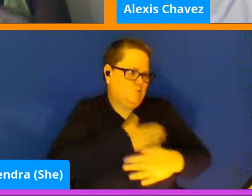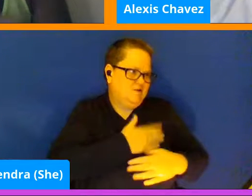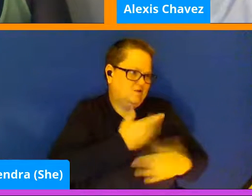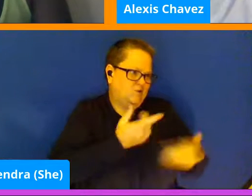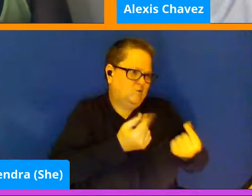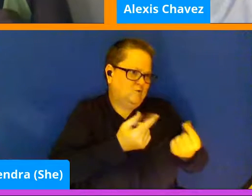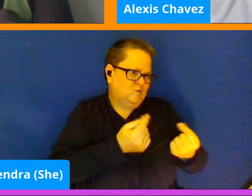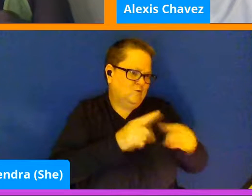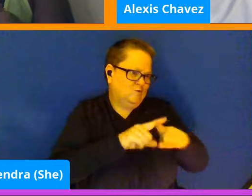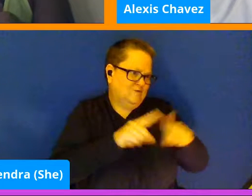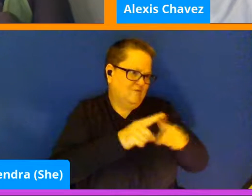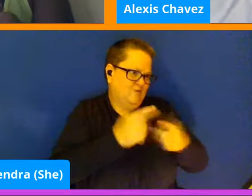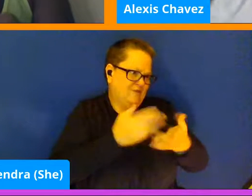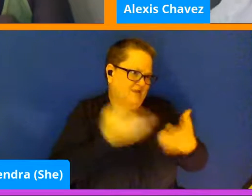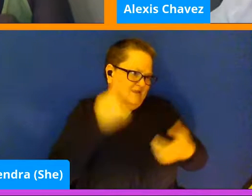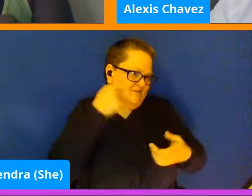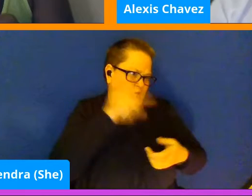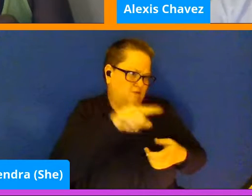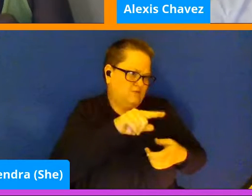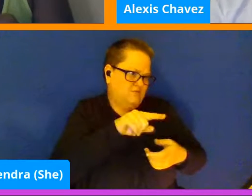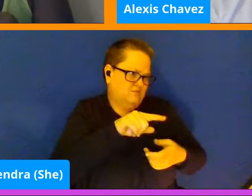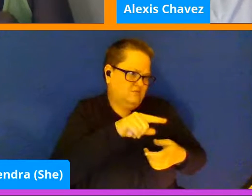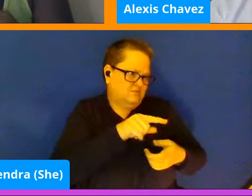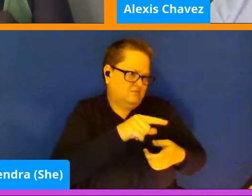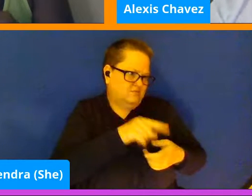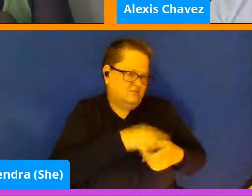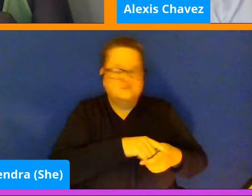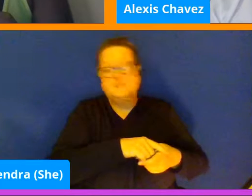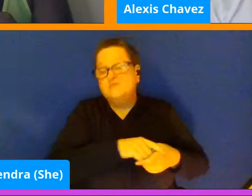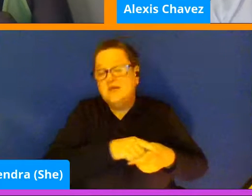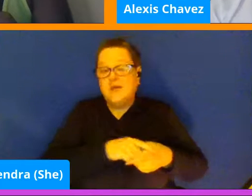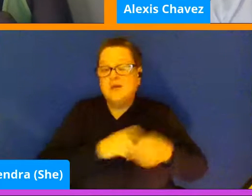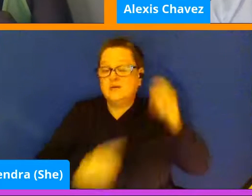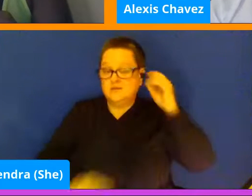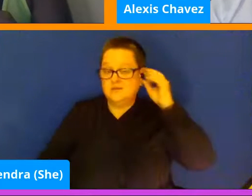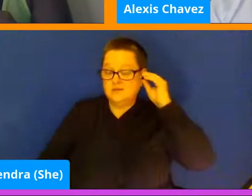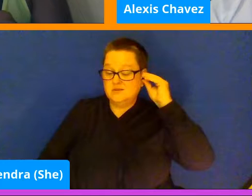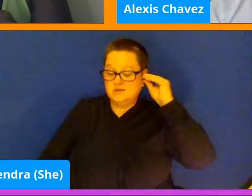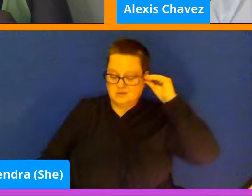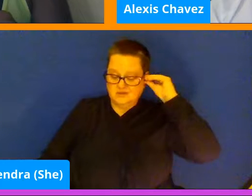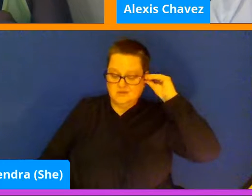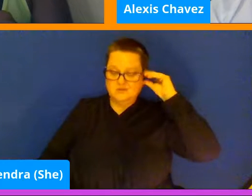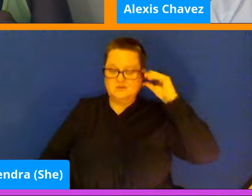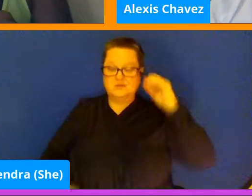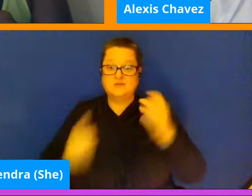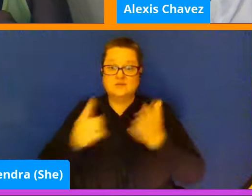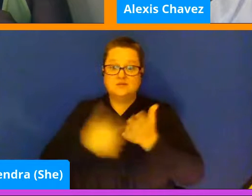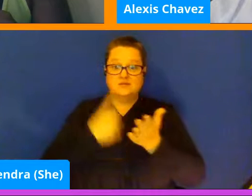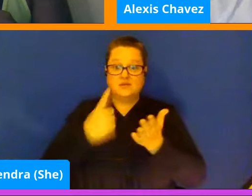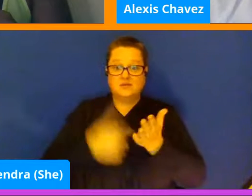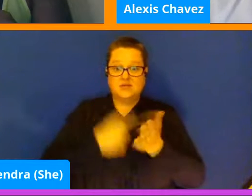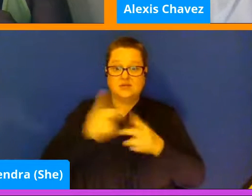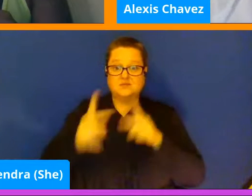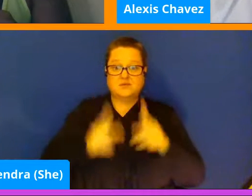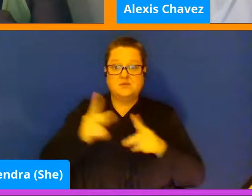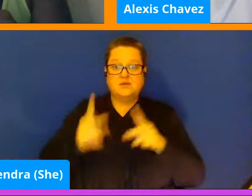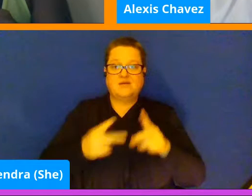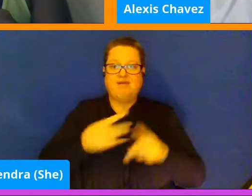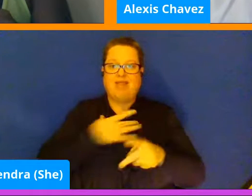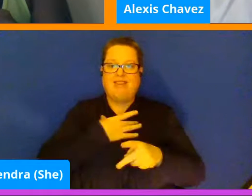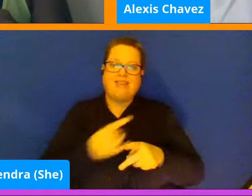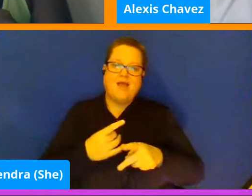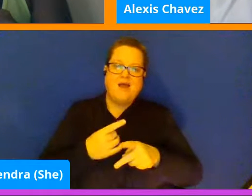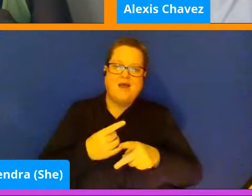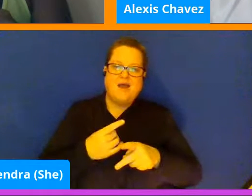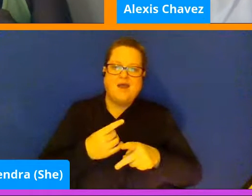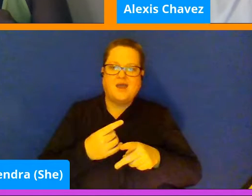people, right? Yeah. Sometimes people like to get into a bit of a rhythm or a bit of